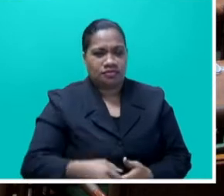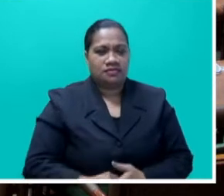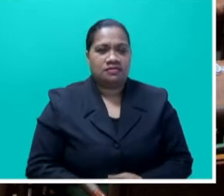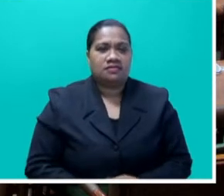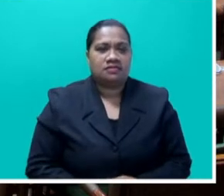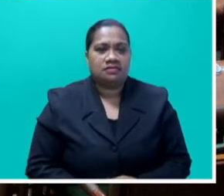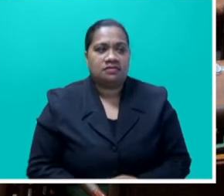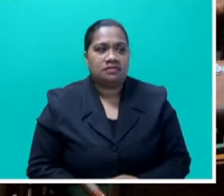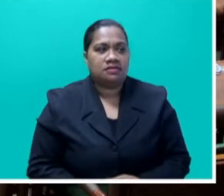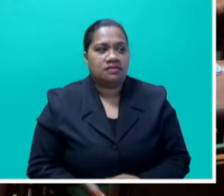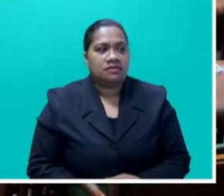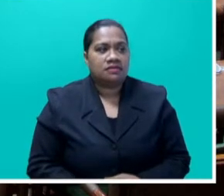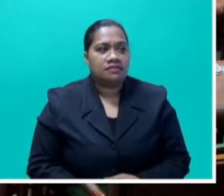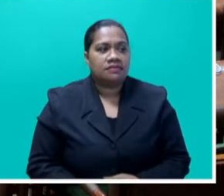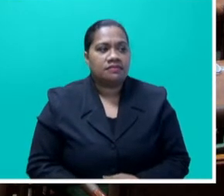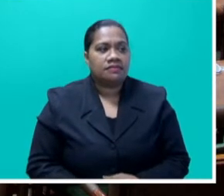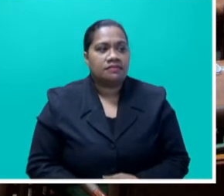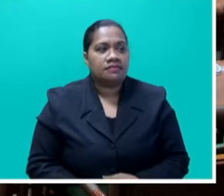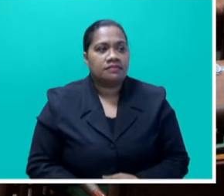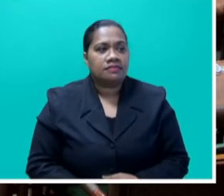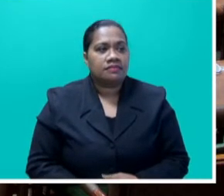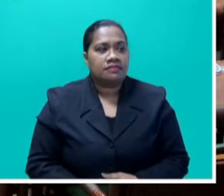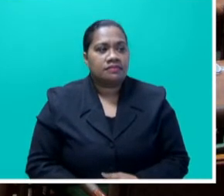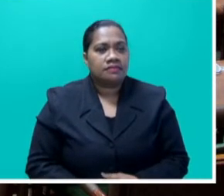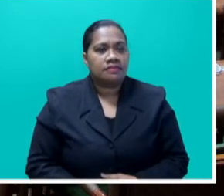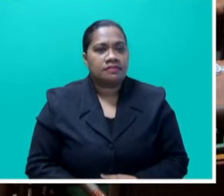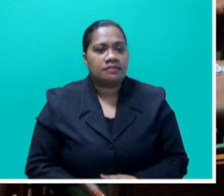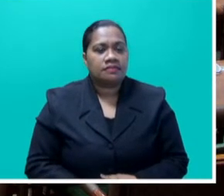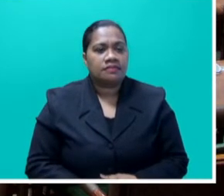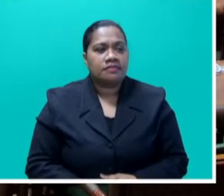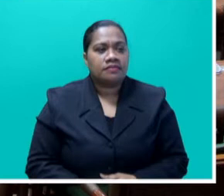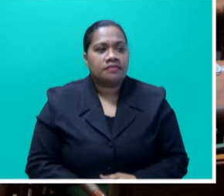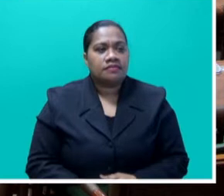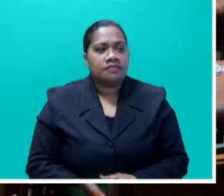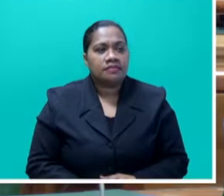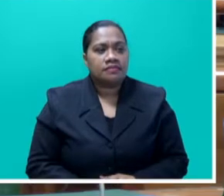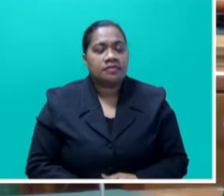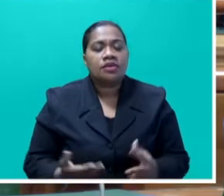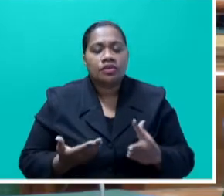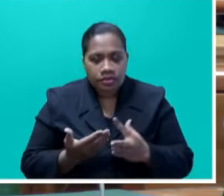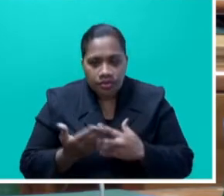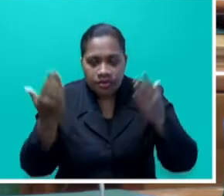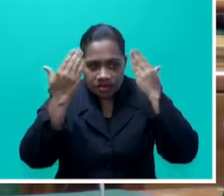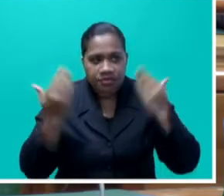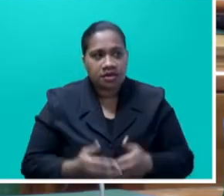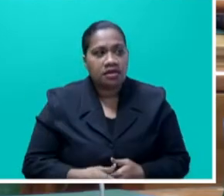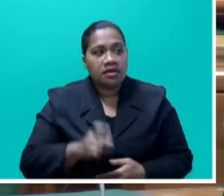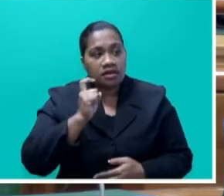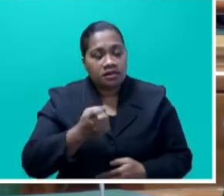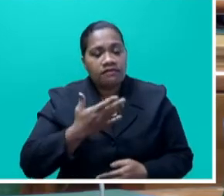withdraw. Don't, don't, don't talk amongst yourself through the Speaker. If you're going to criticize someone,